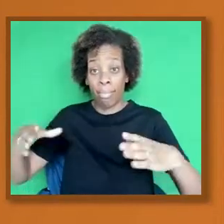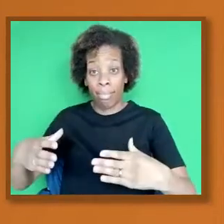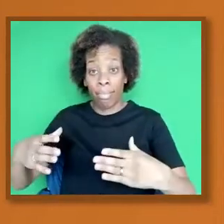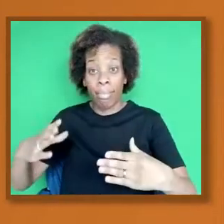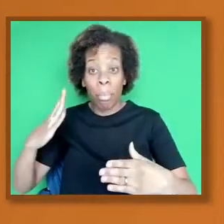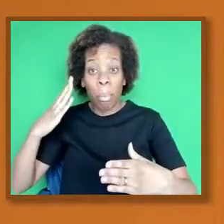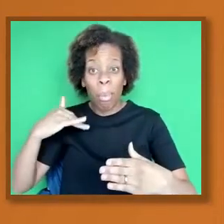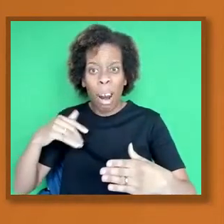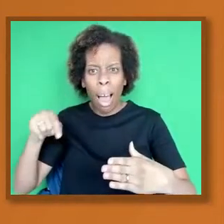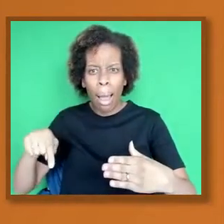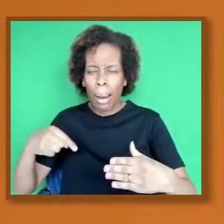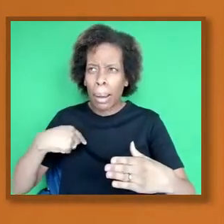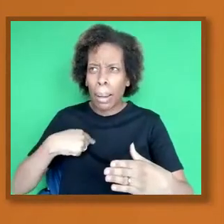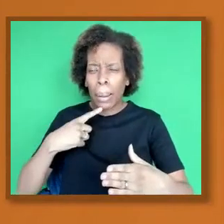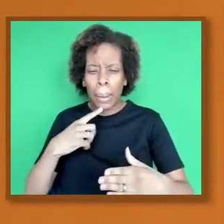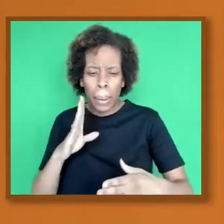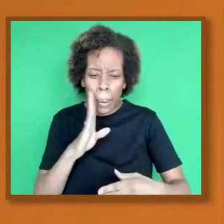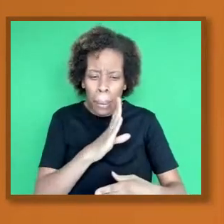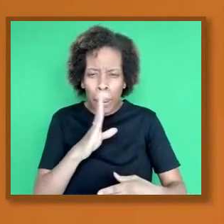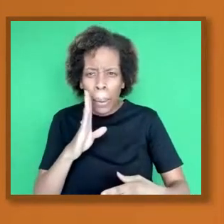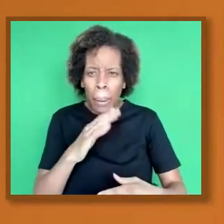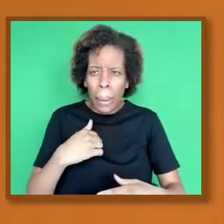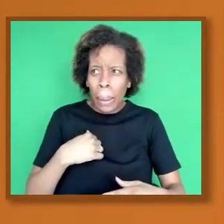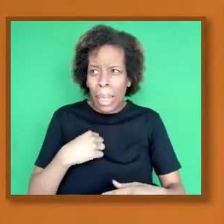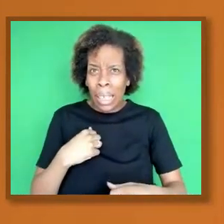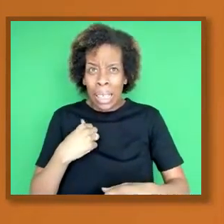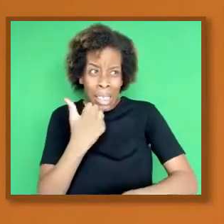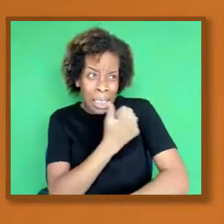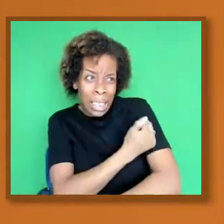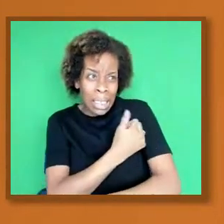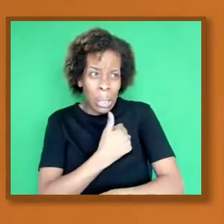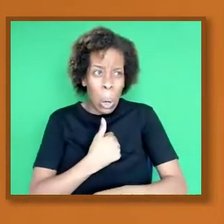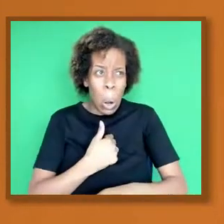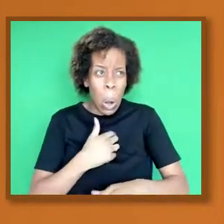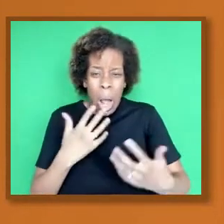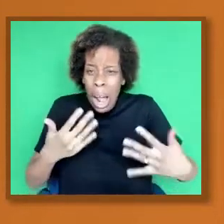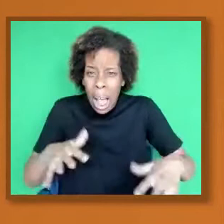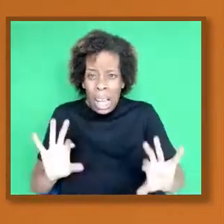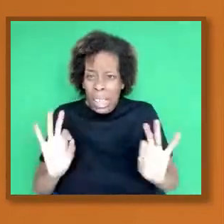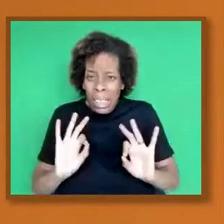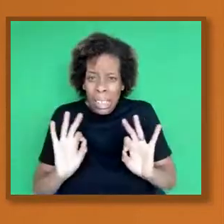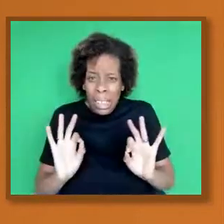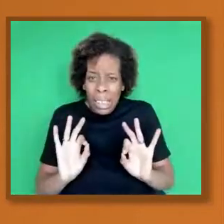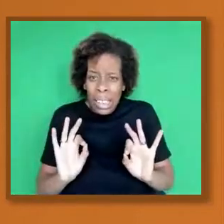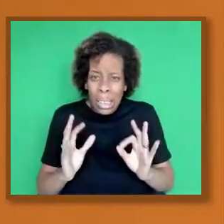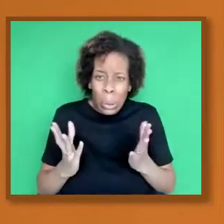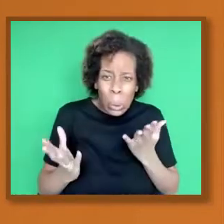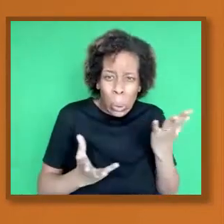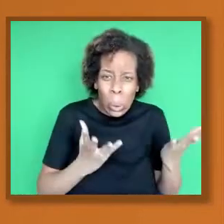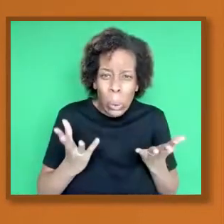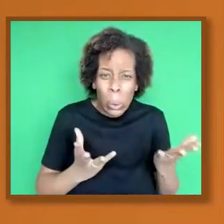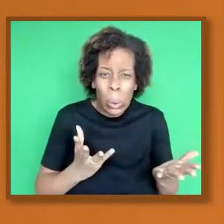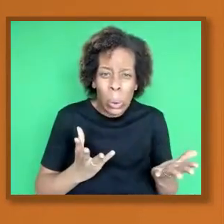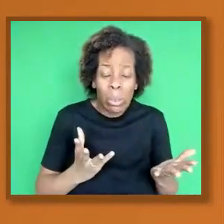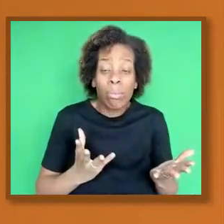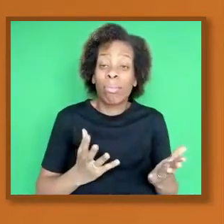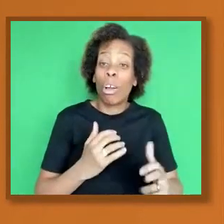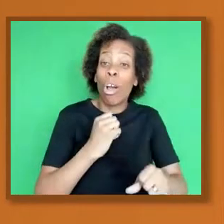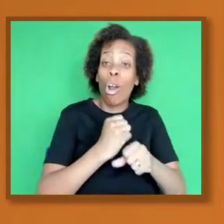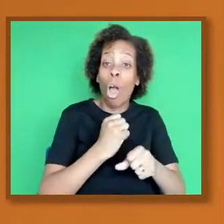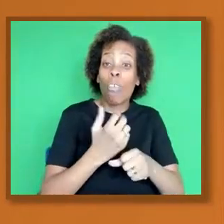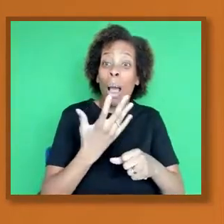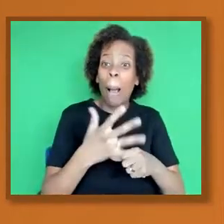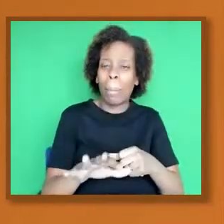as Gloria had highlighted at the start. There's a lot of questions that are within the